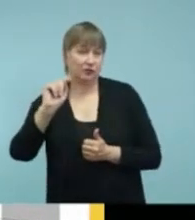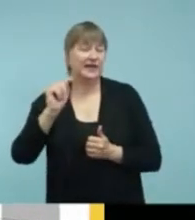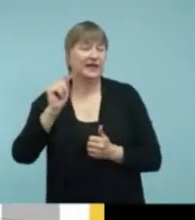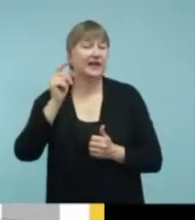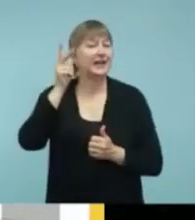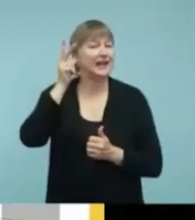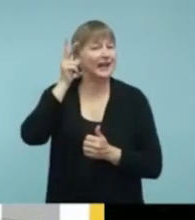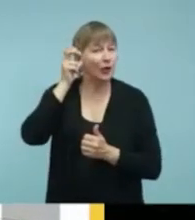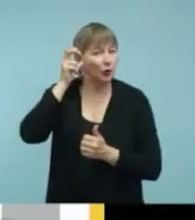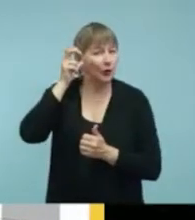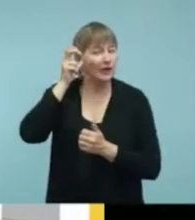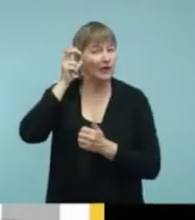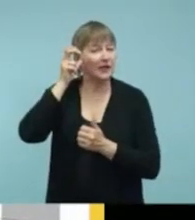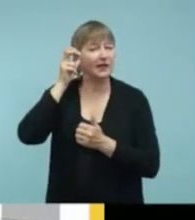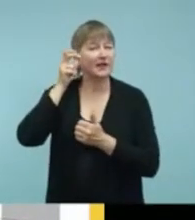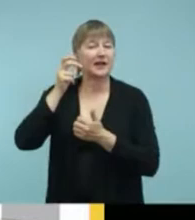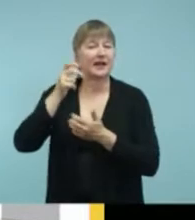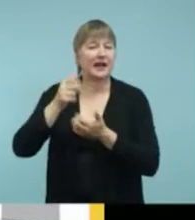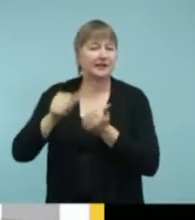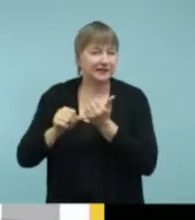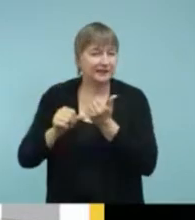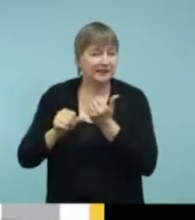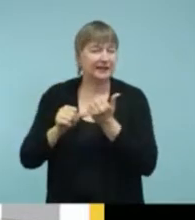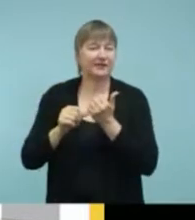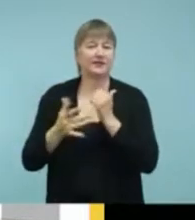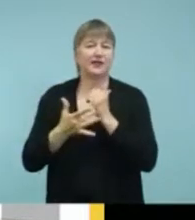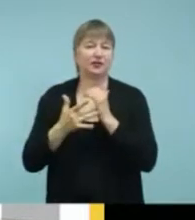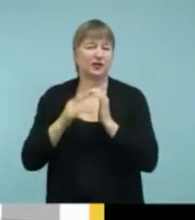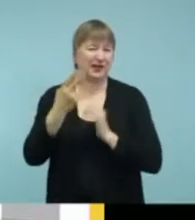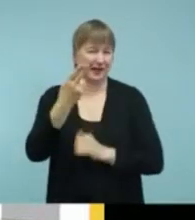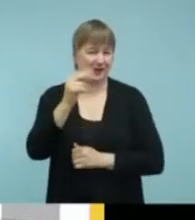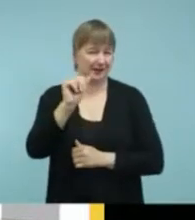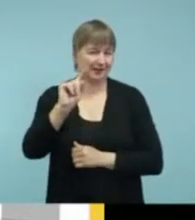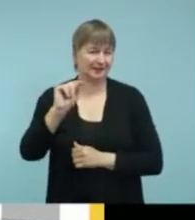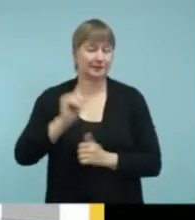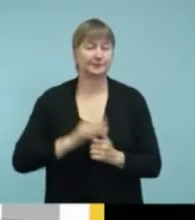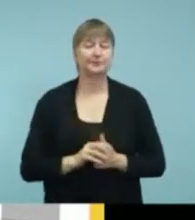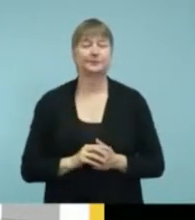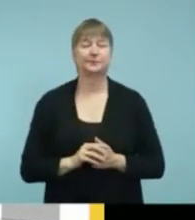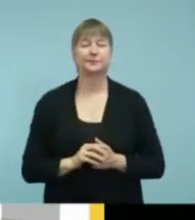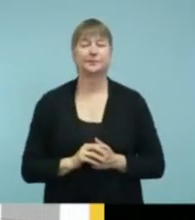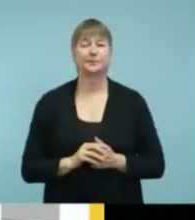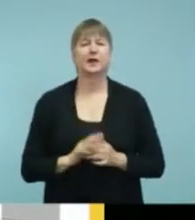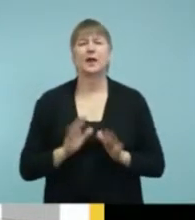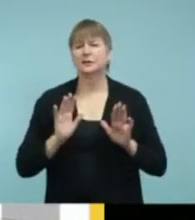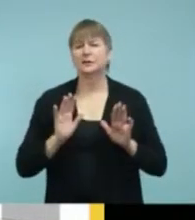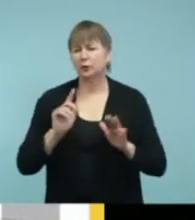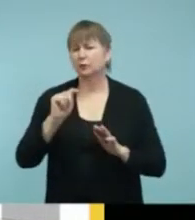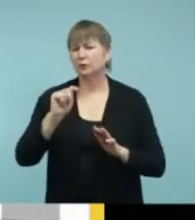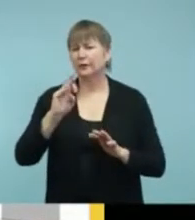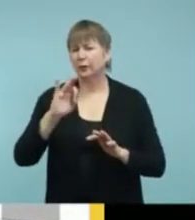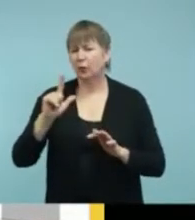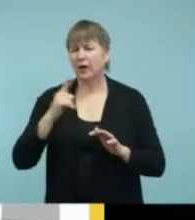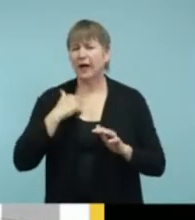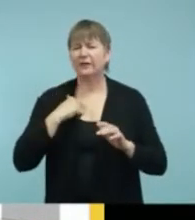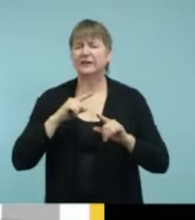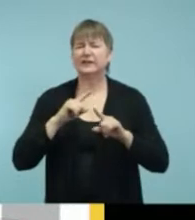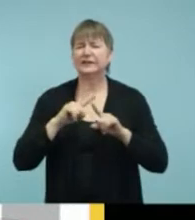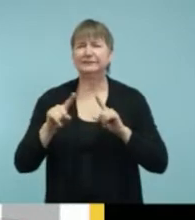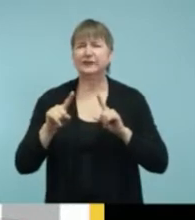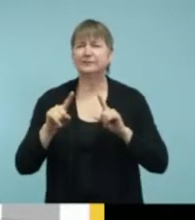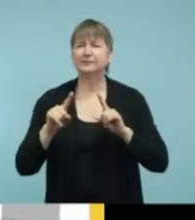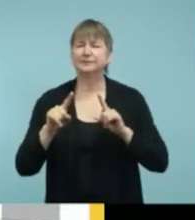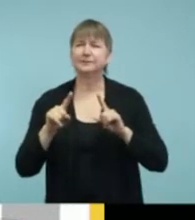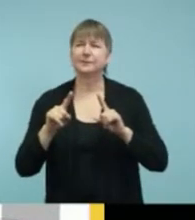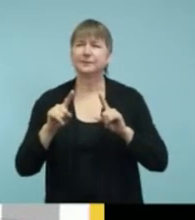Now, telecoils have different ways that they are placed in amplification. And I guess I